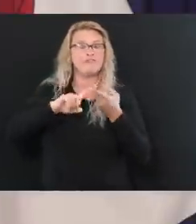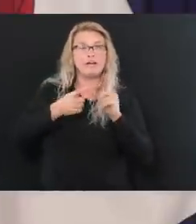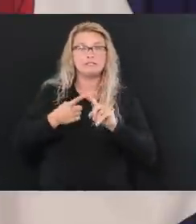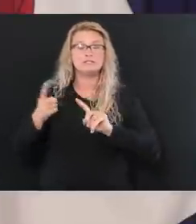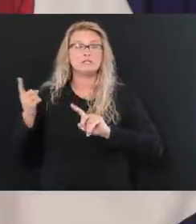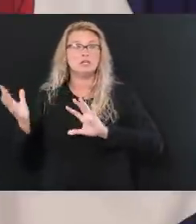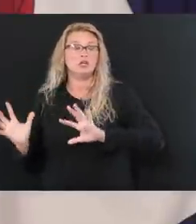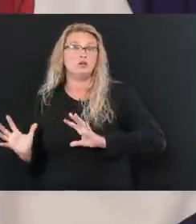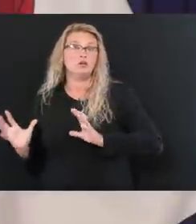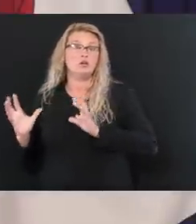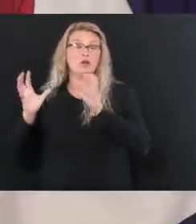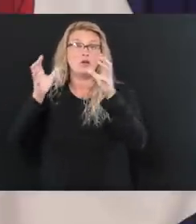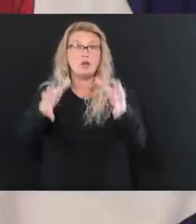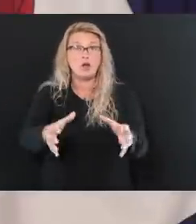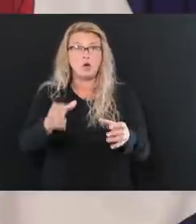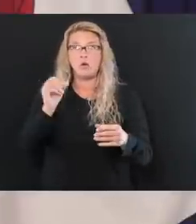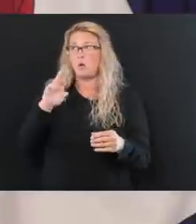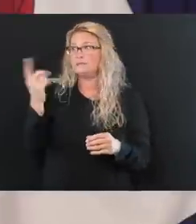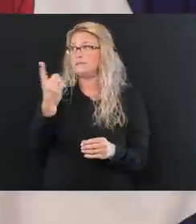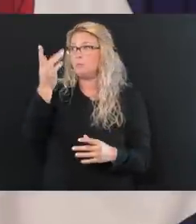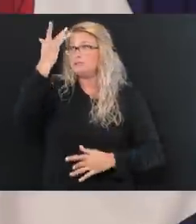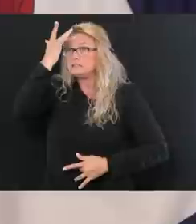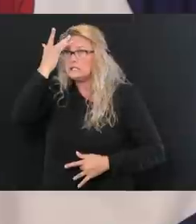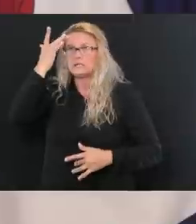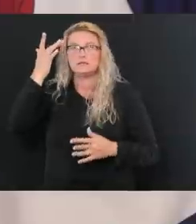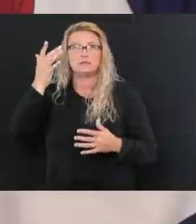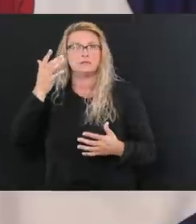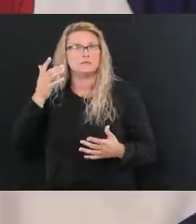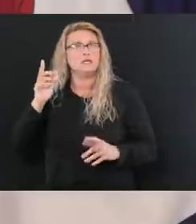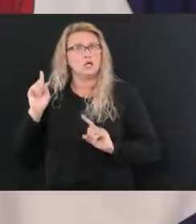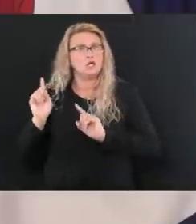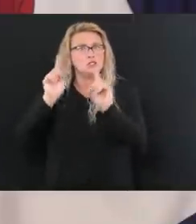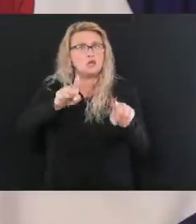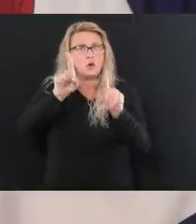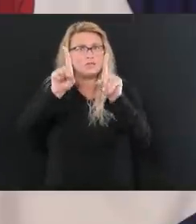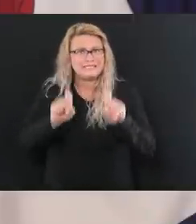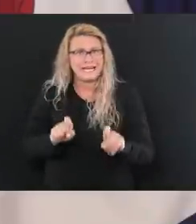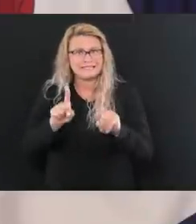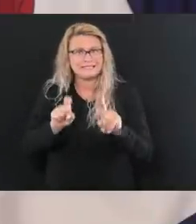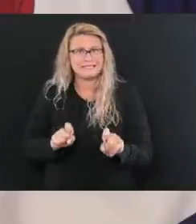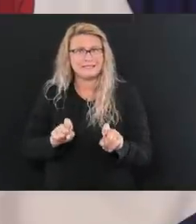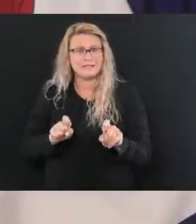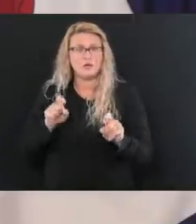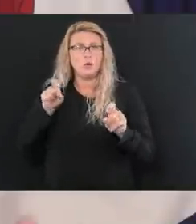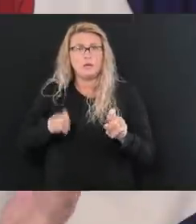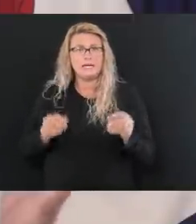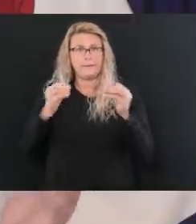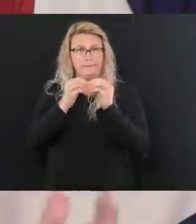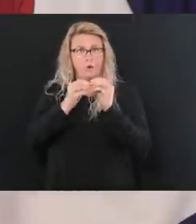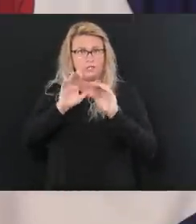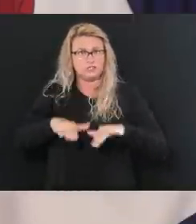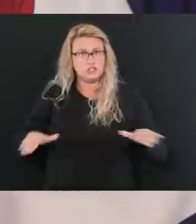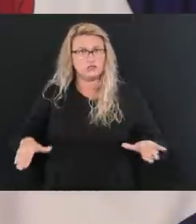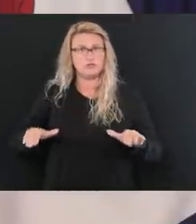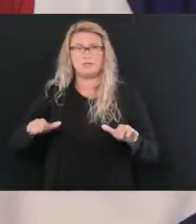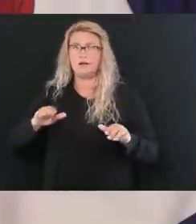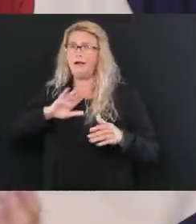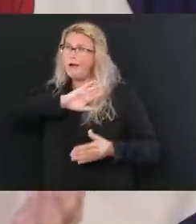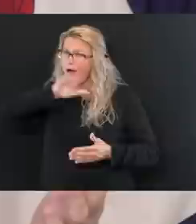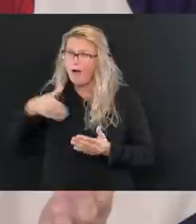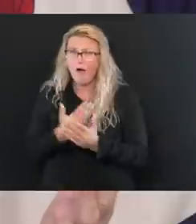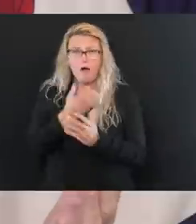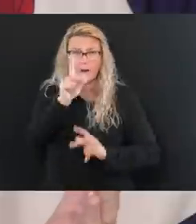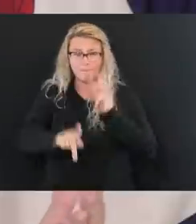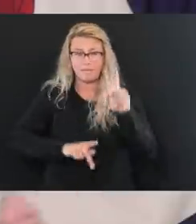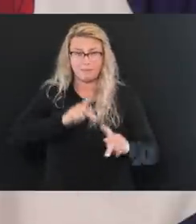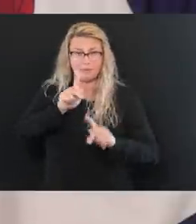as somebody that's not feeling well. But it is absolutely imperative that we're able to test everyone, to